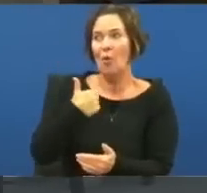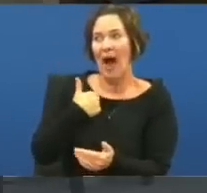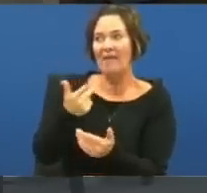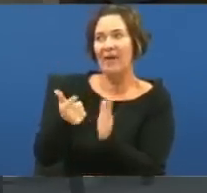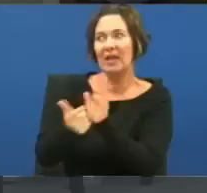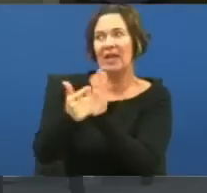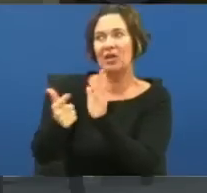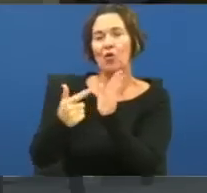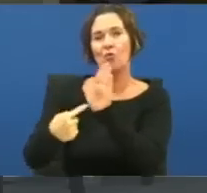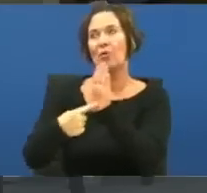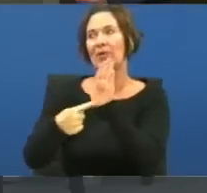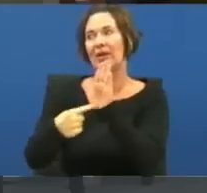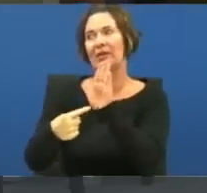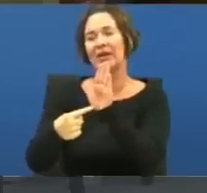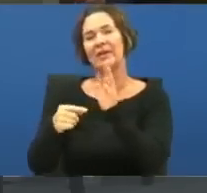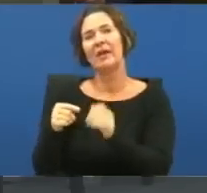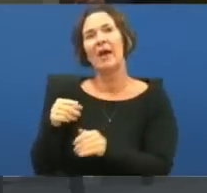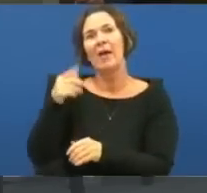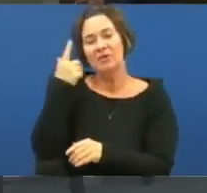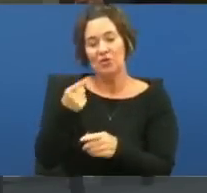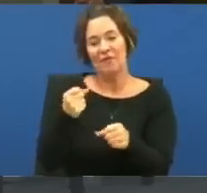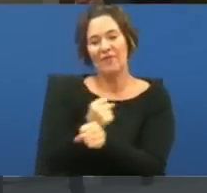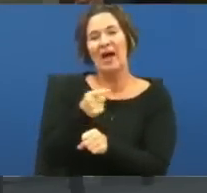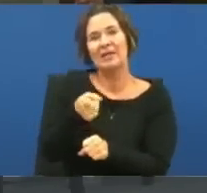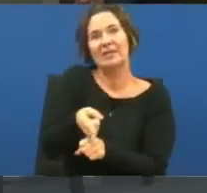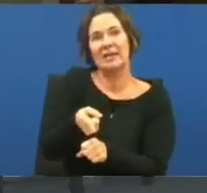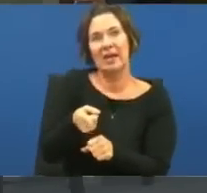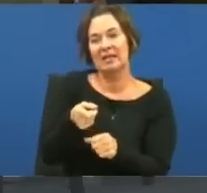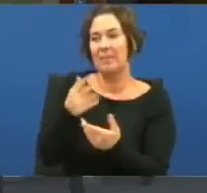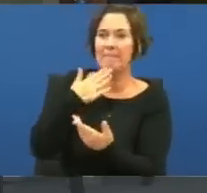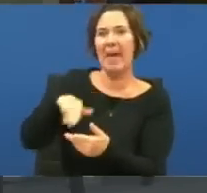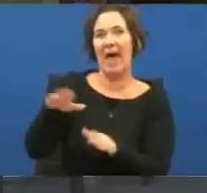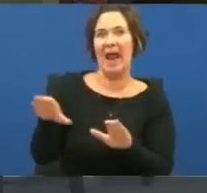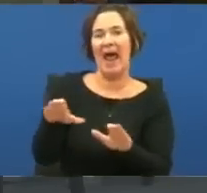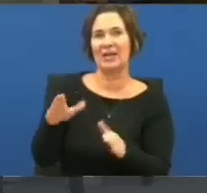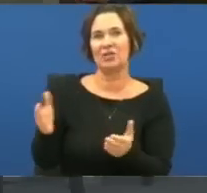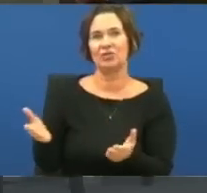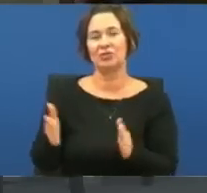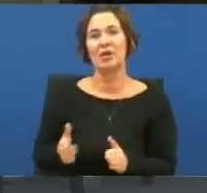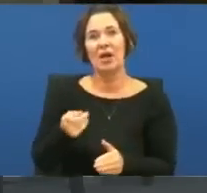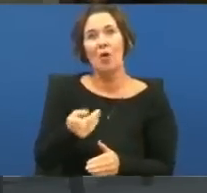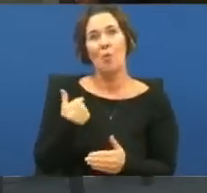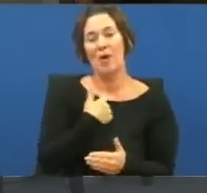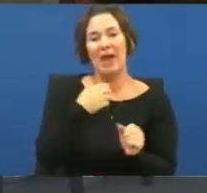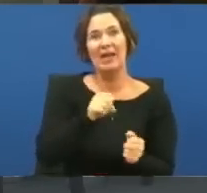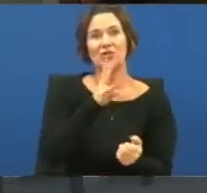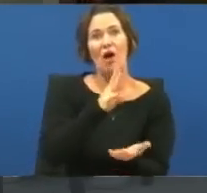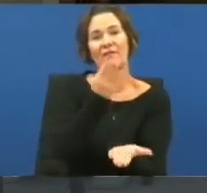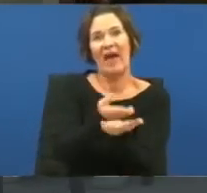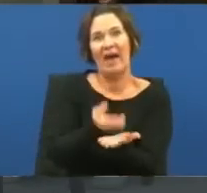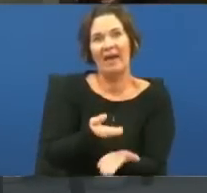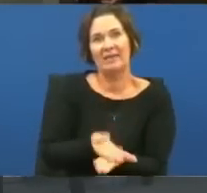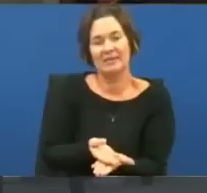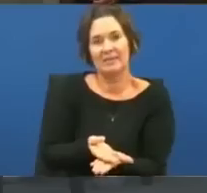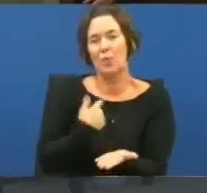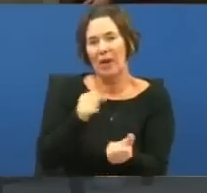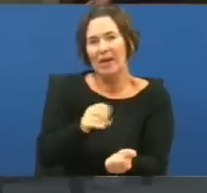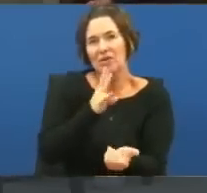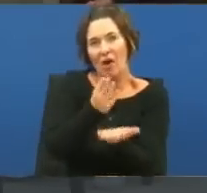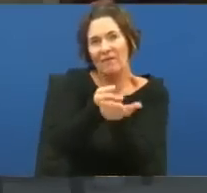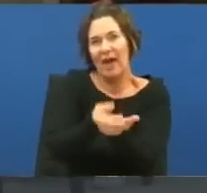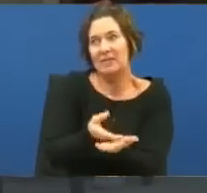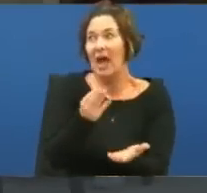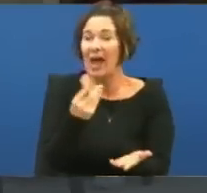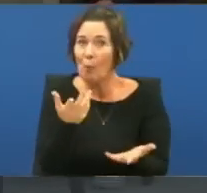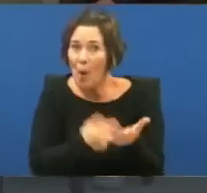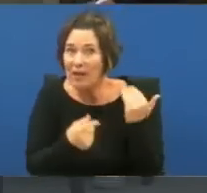and I got to play lawyer to fight these bad actors. Let's talk facts. Let's talk facts. Let's then what